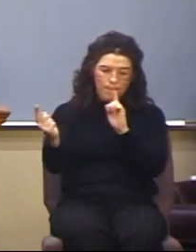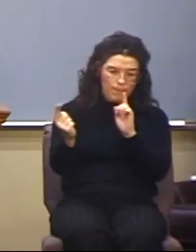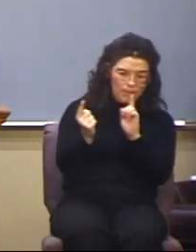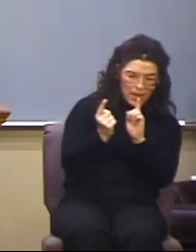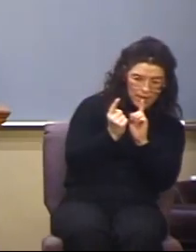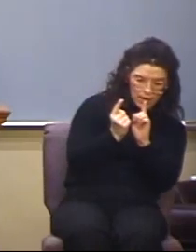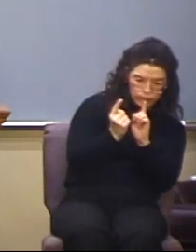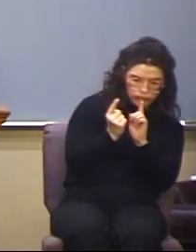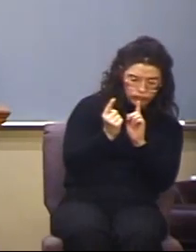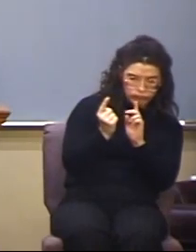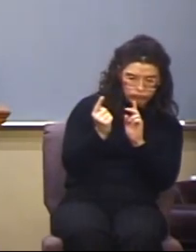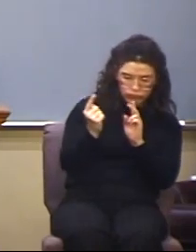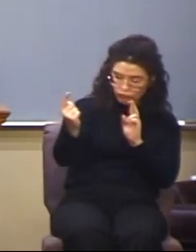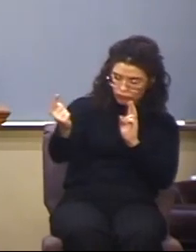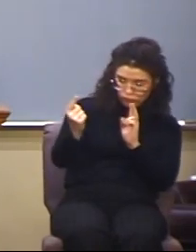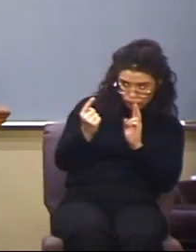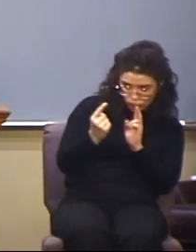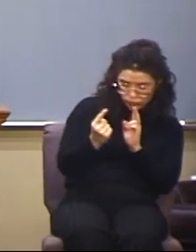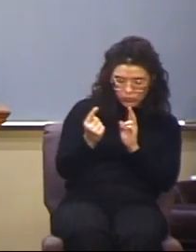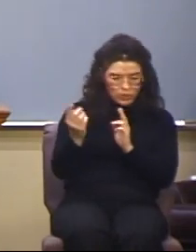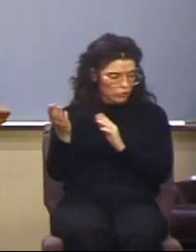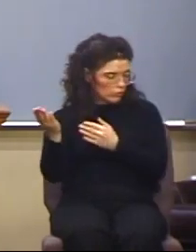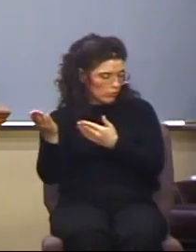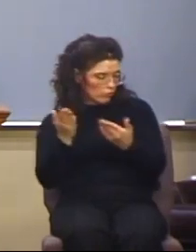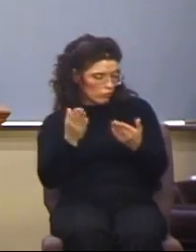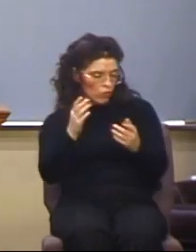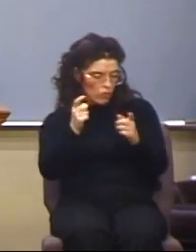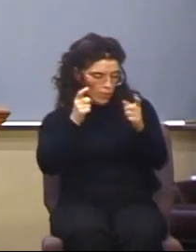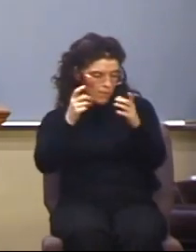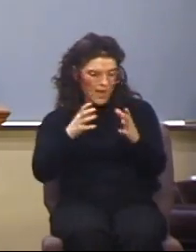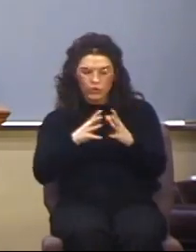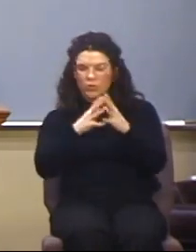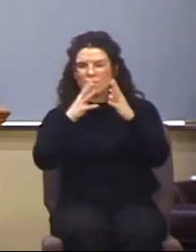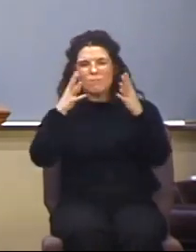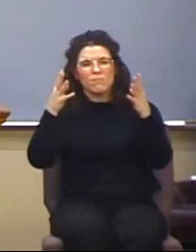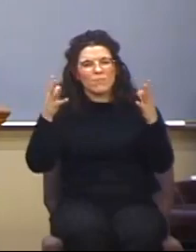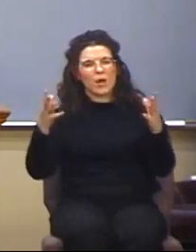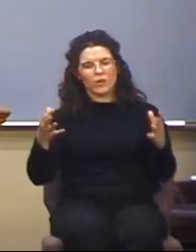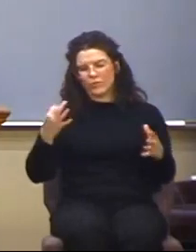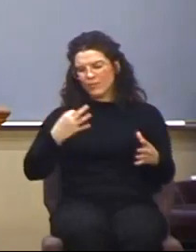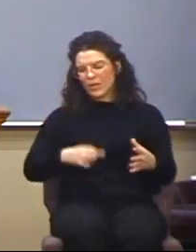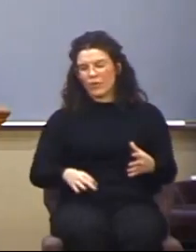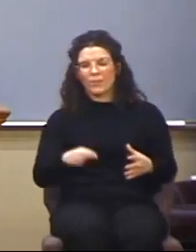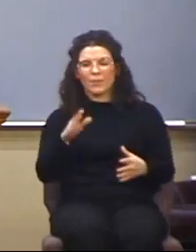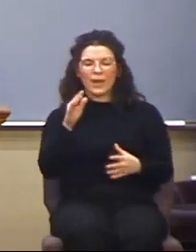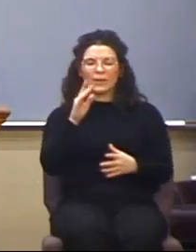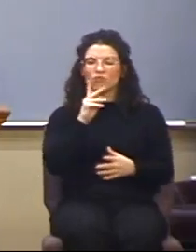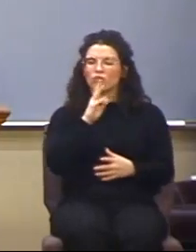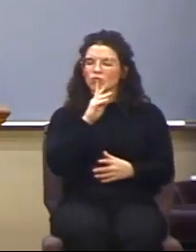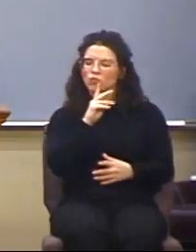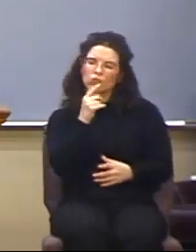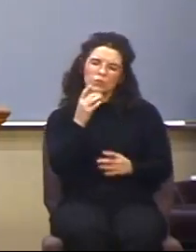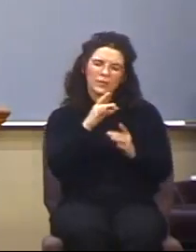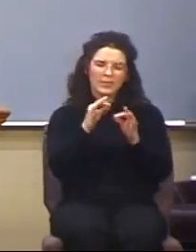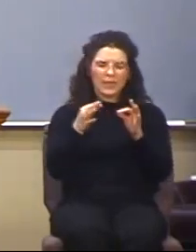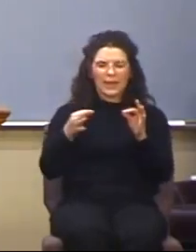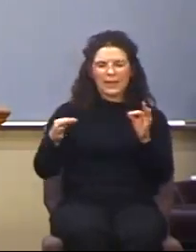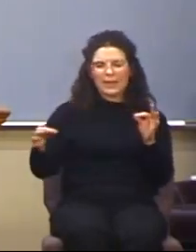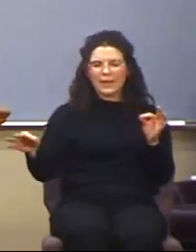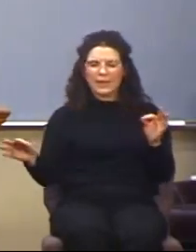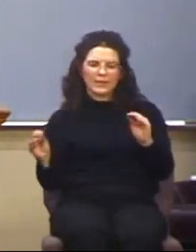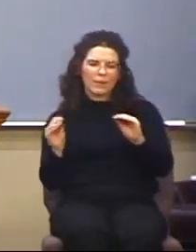her masters much gain by soothsaying. Right? This individual, this damsel,